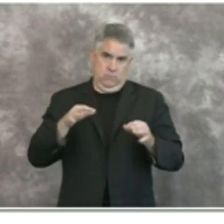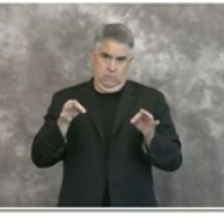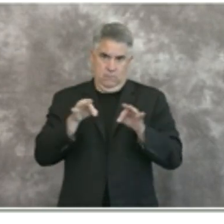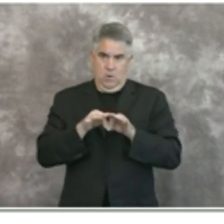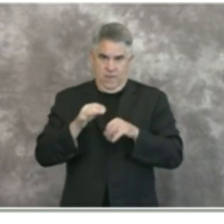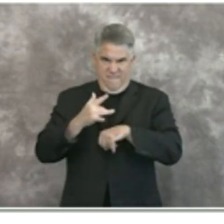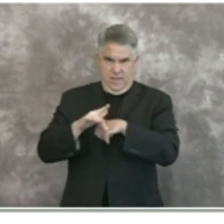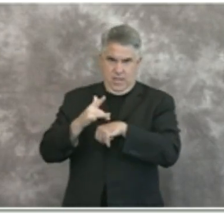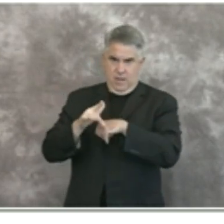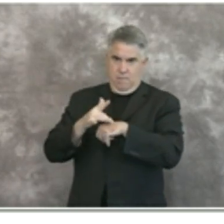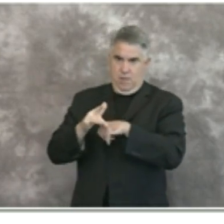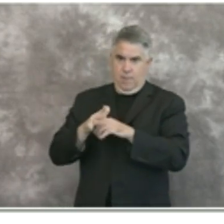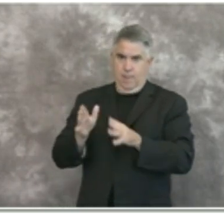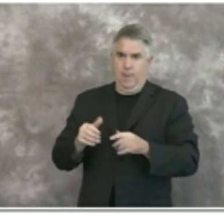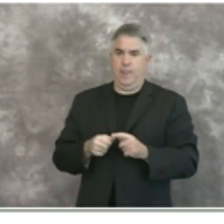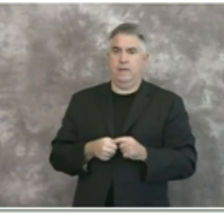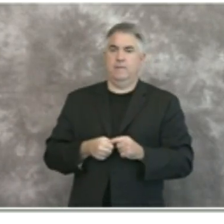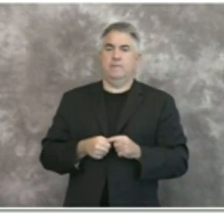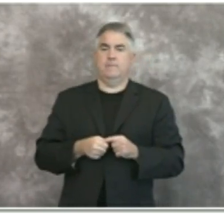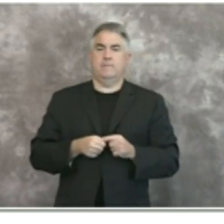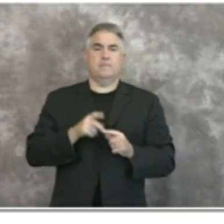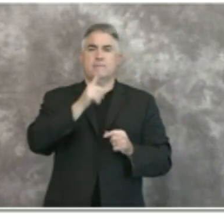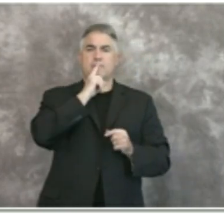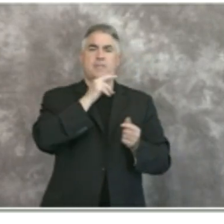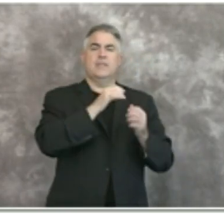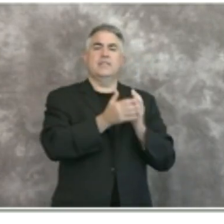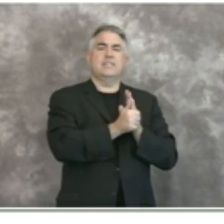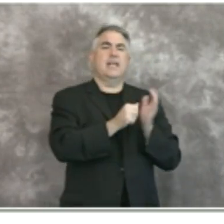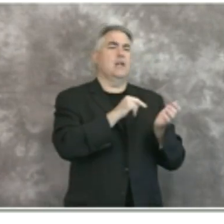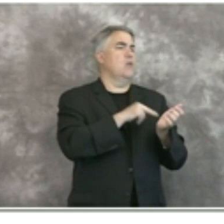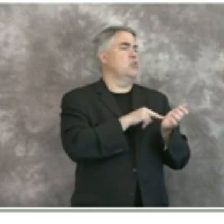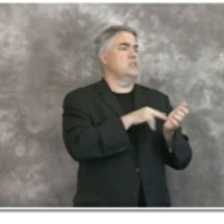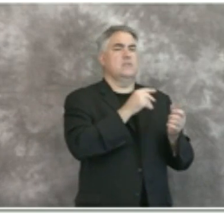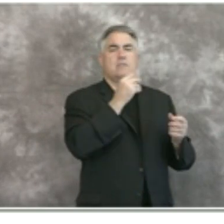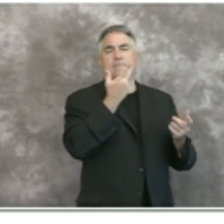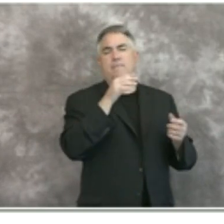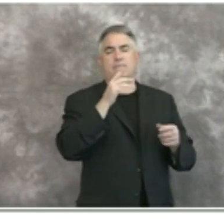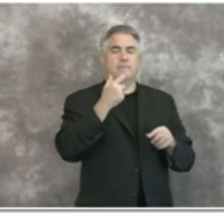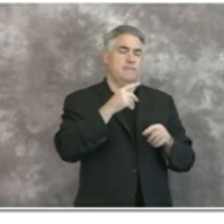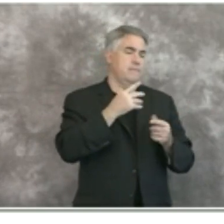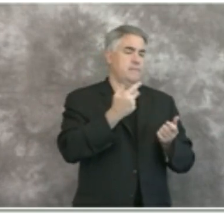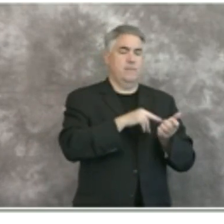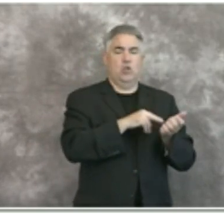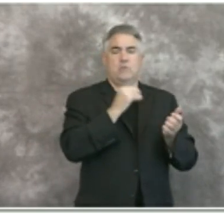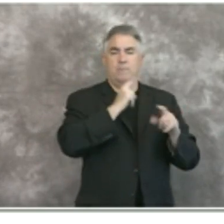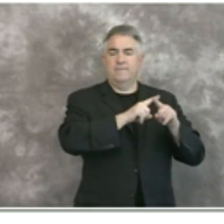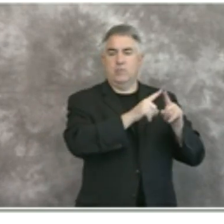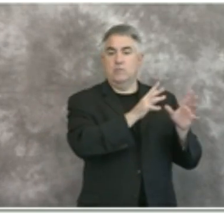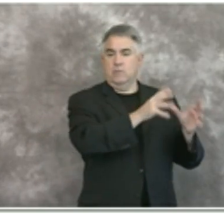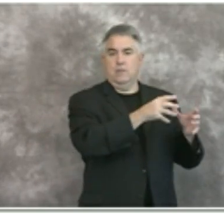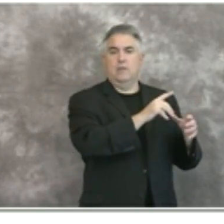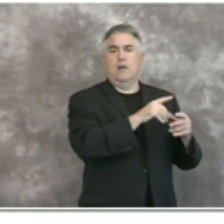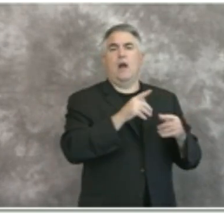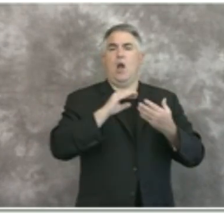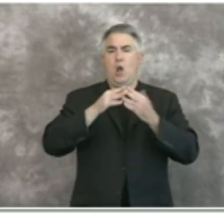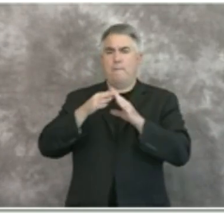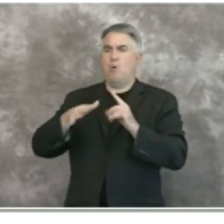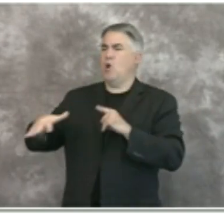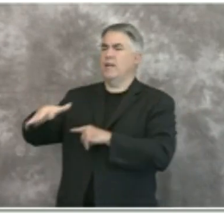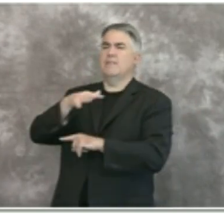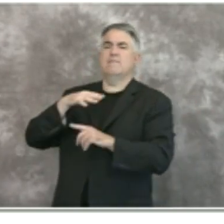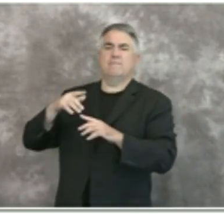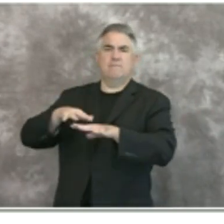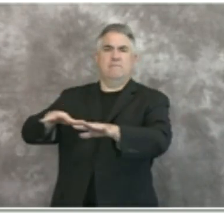a congregate care setting or a skilled nursing facility it's not a health care entity it is a true community outbreak out in the community